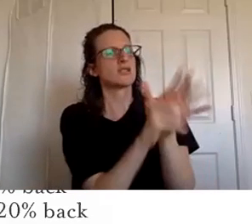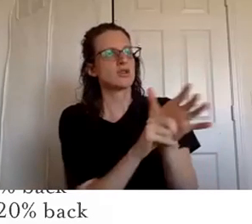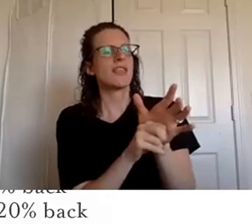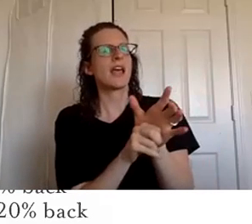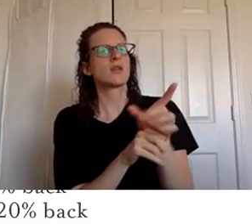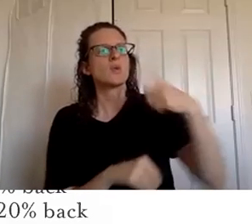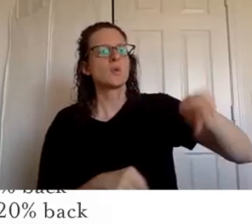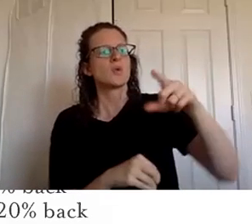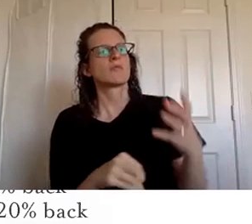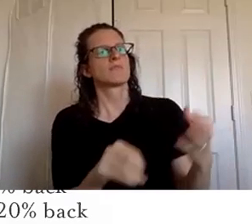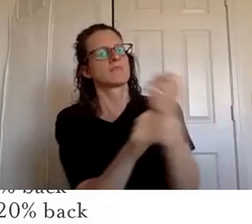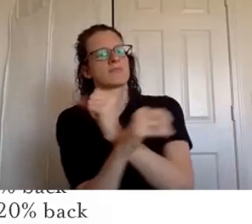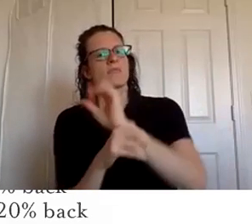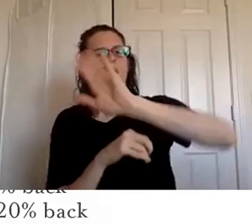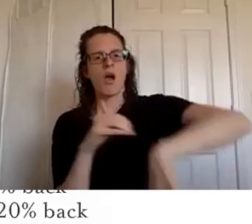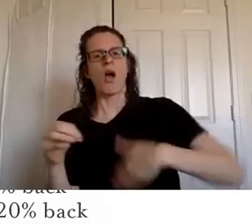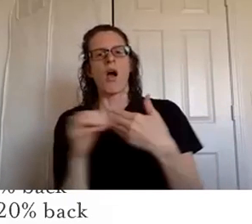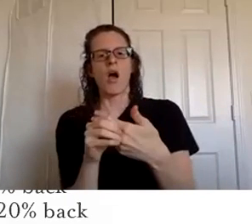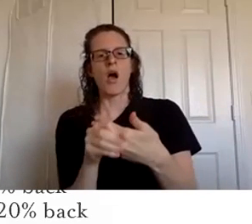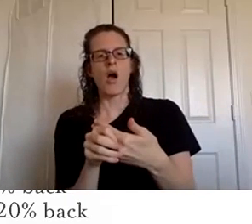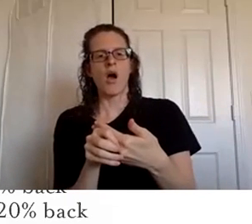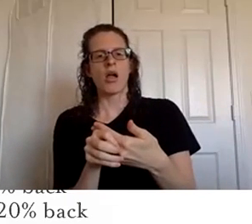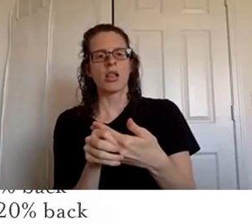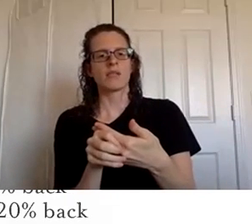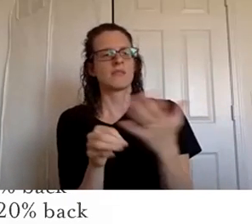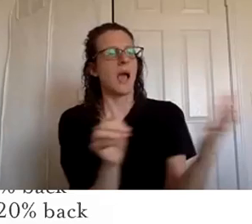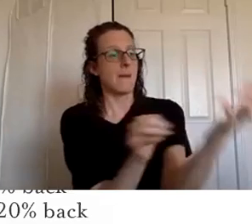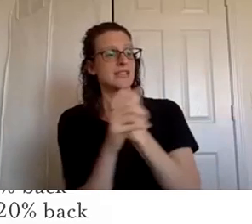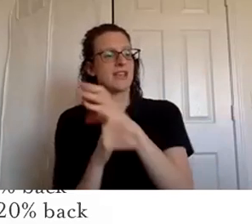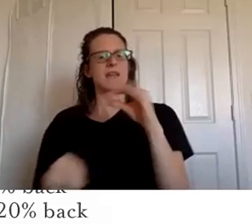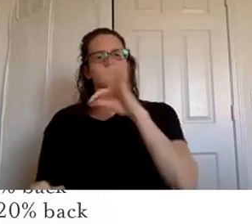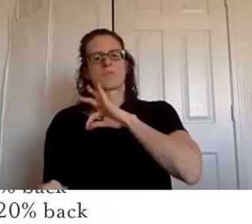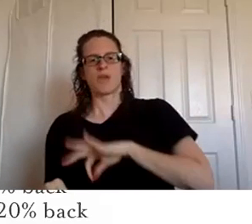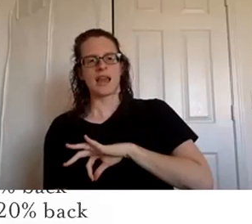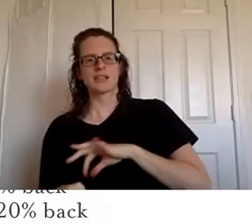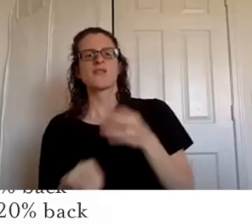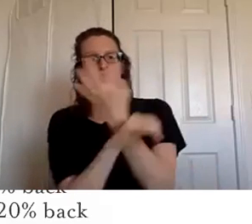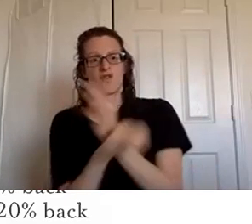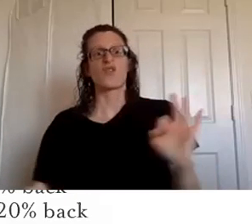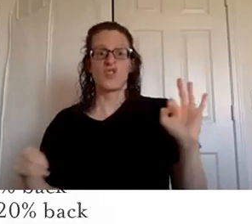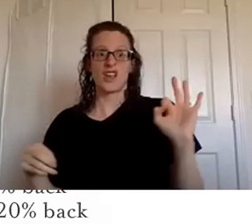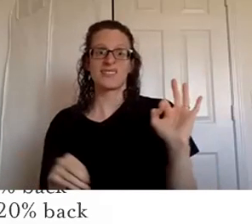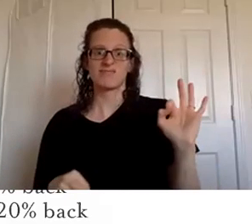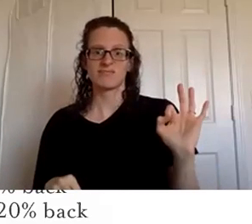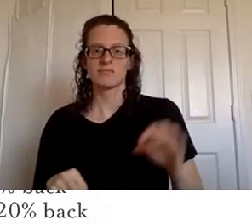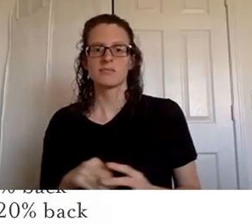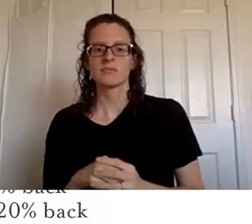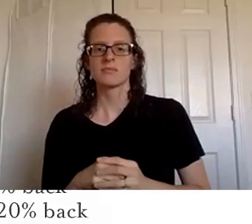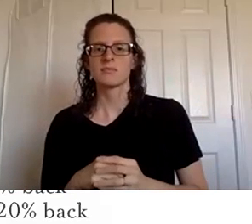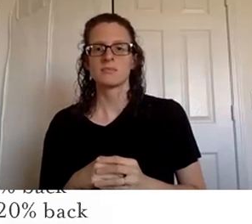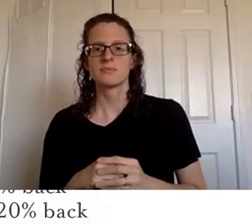all of your commissions and earn the most points and your products for free from young living um so